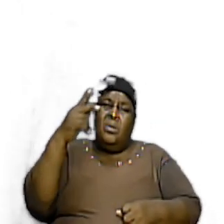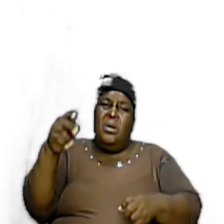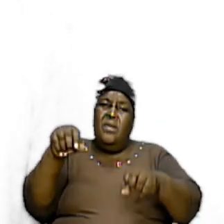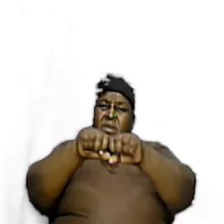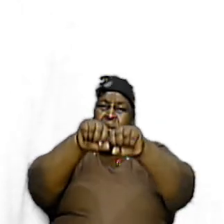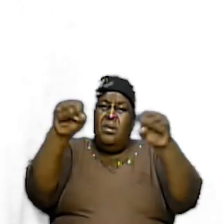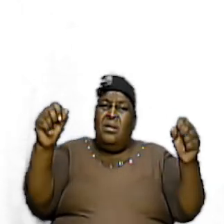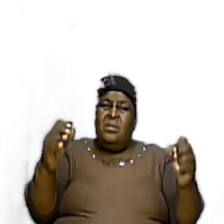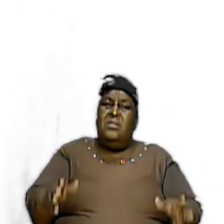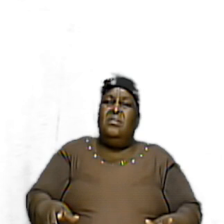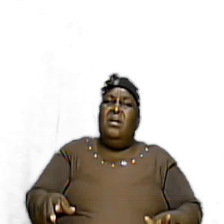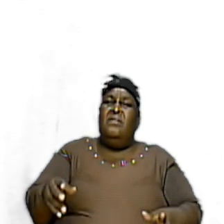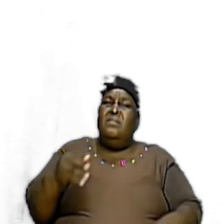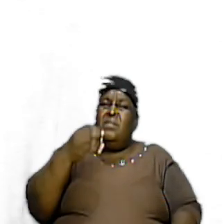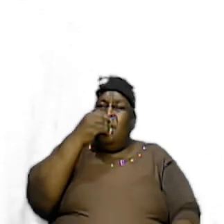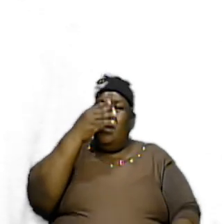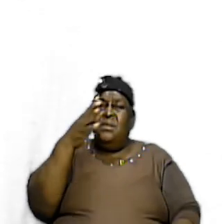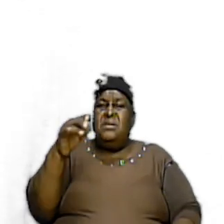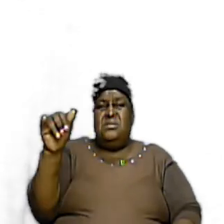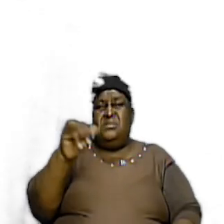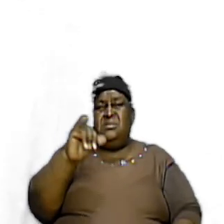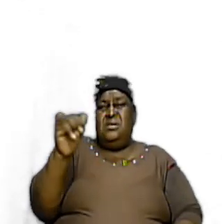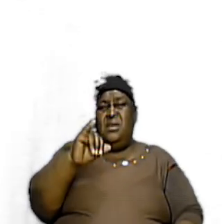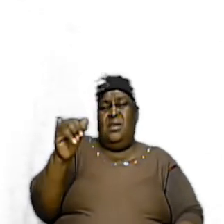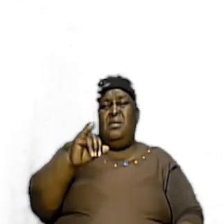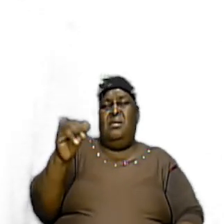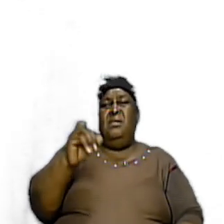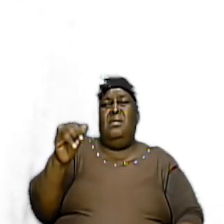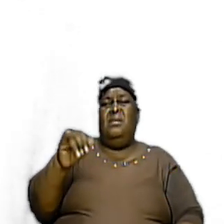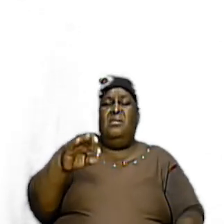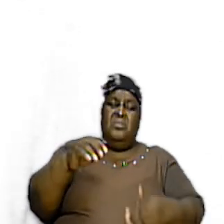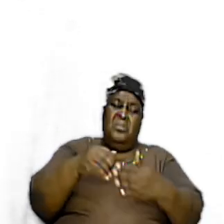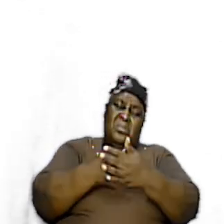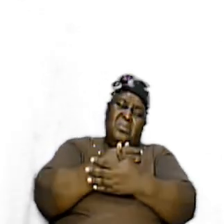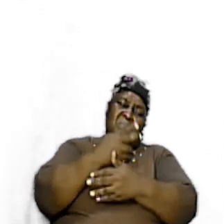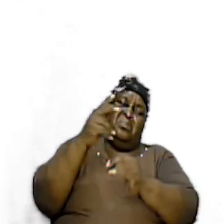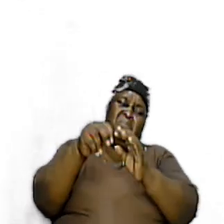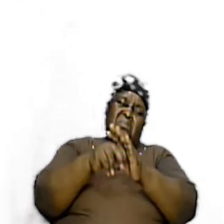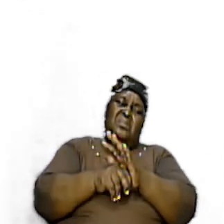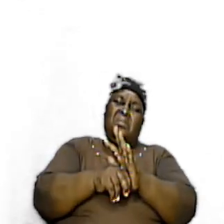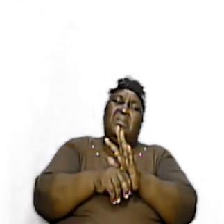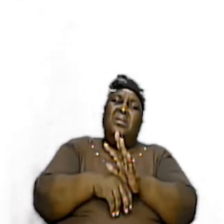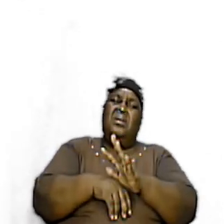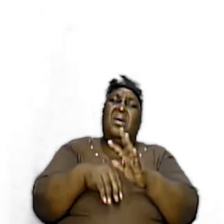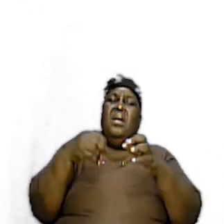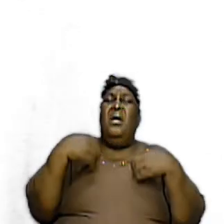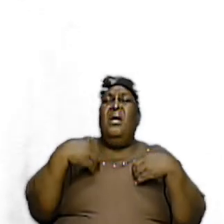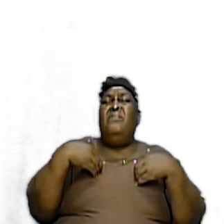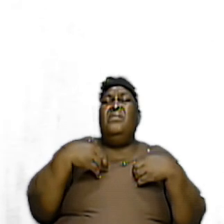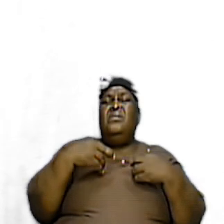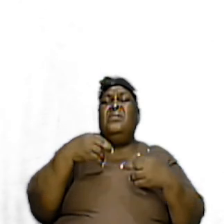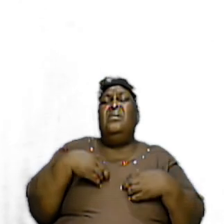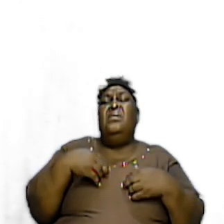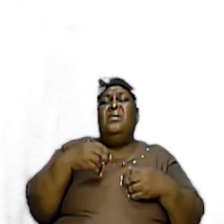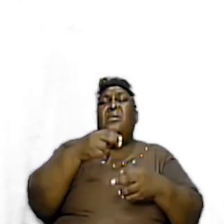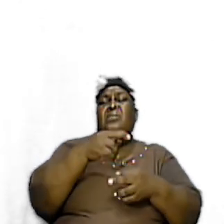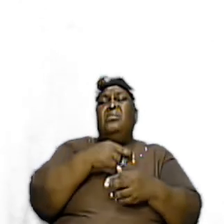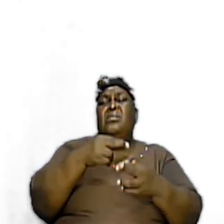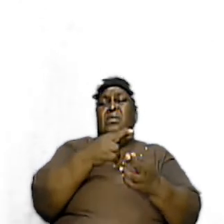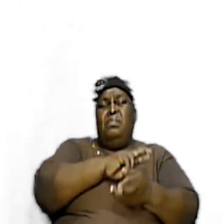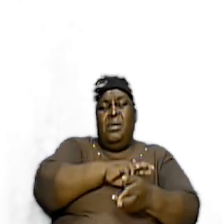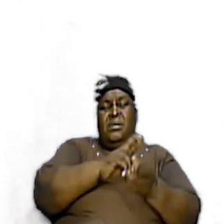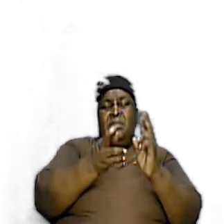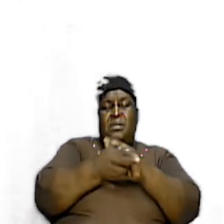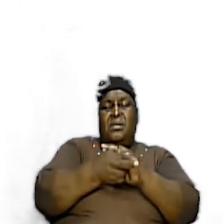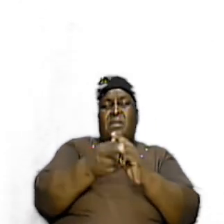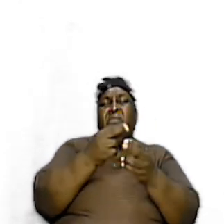straight ahead and similarly in the new testament we see having repented and been baptized we go straight